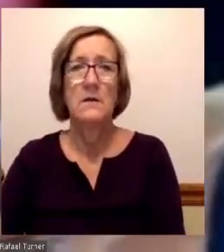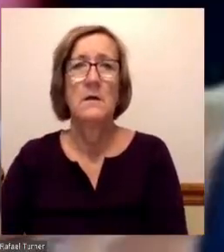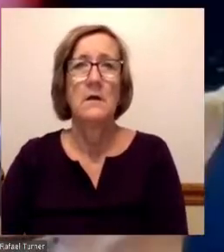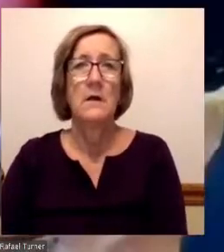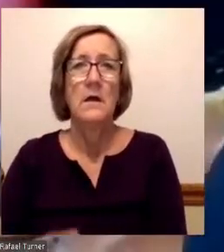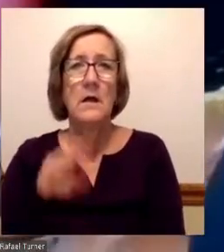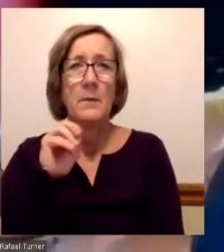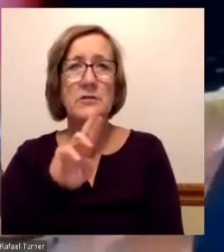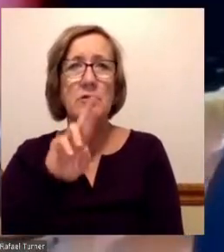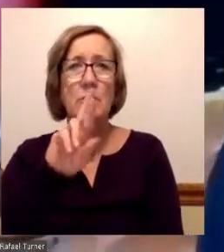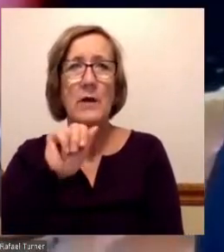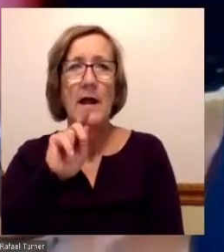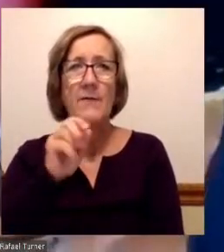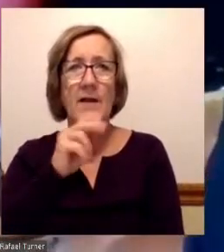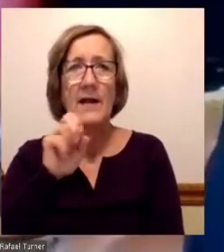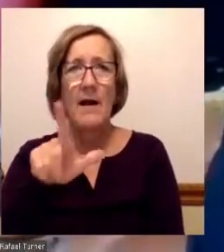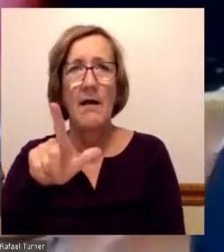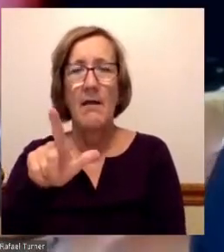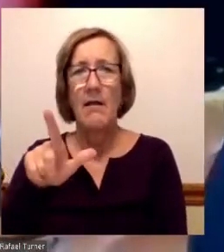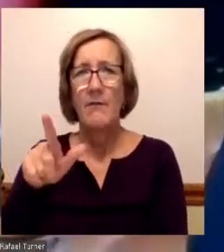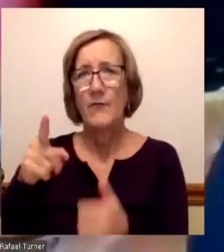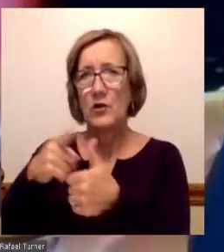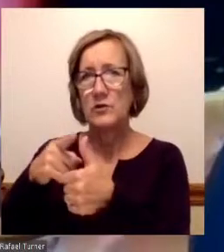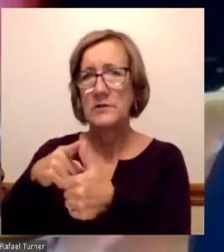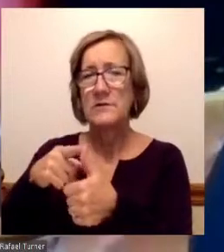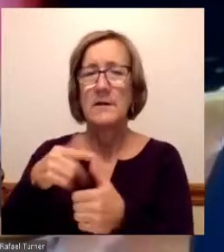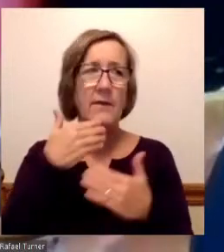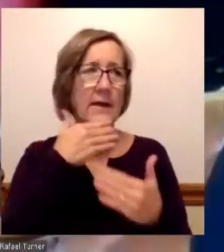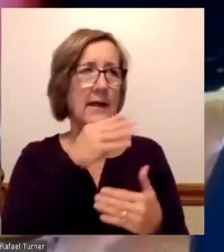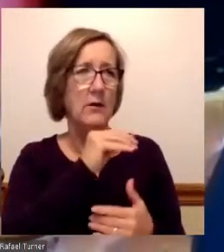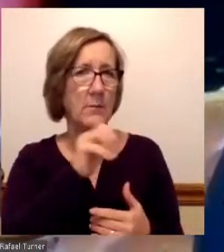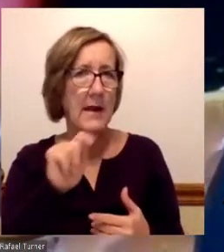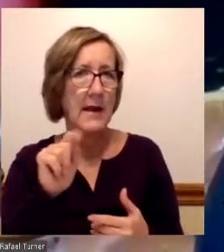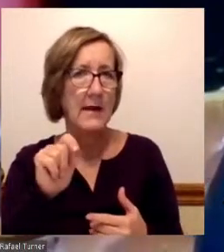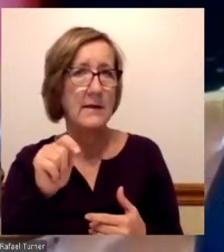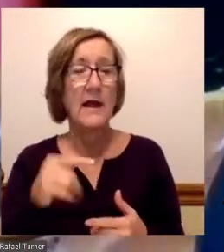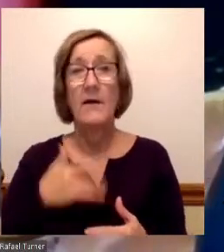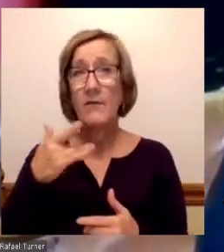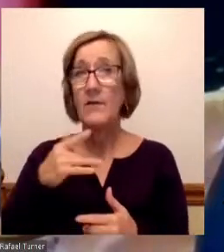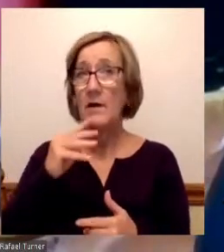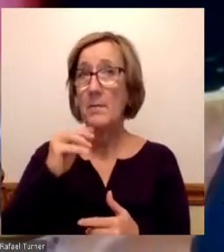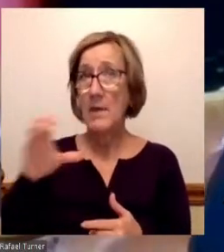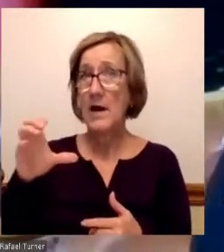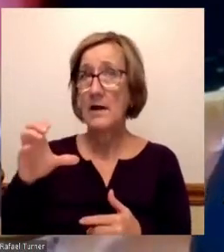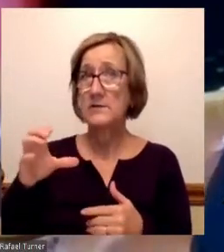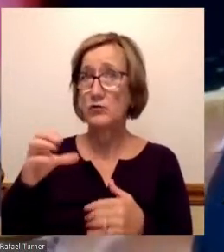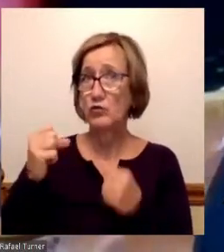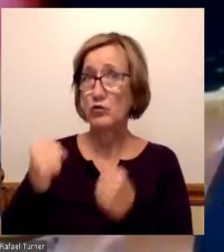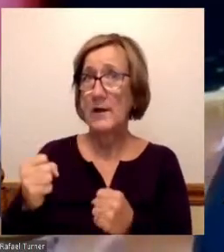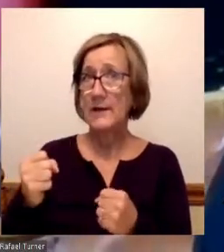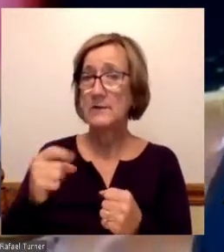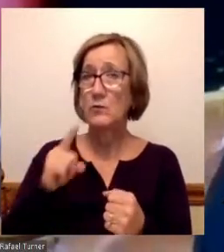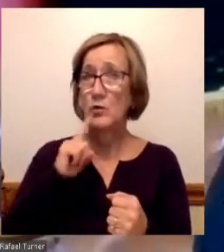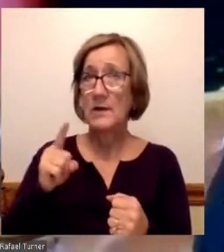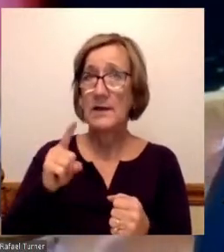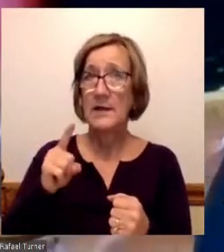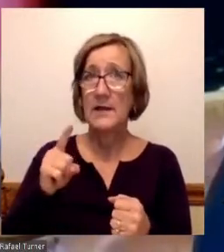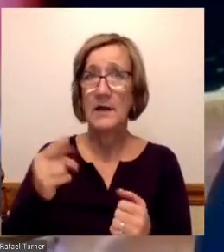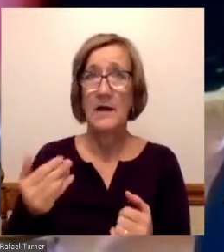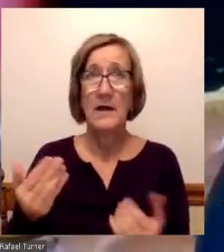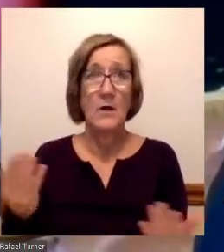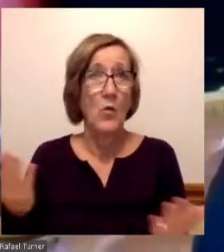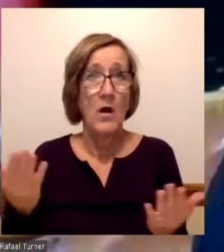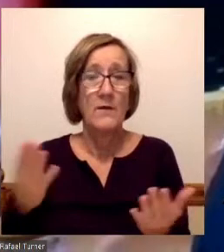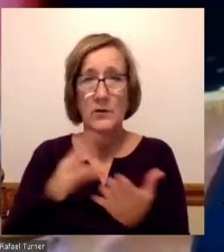Thank you, Matt. I think Mott's greatest strength, again, is our students. We have